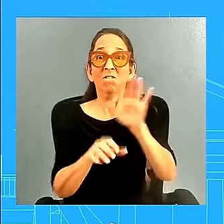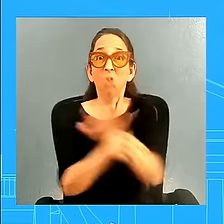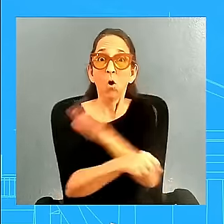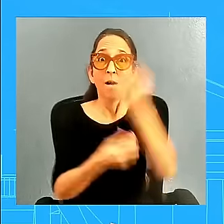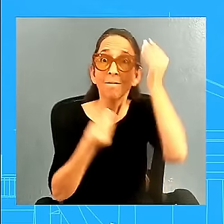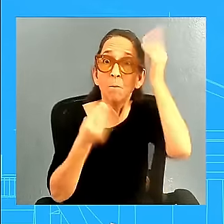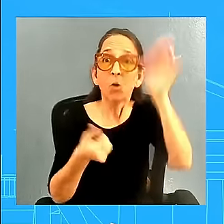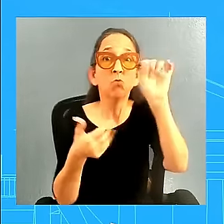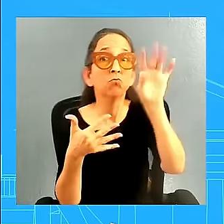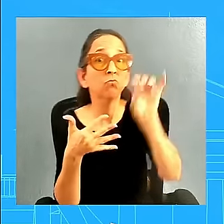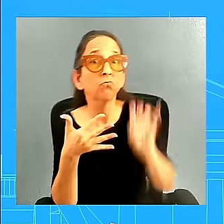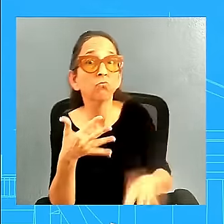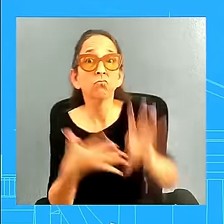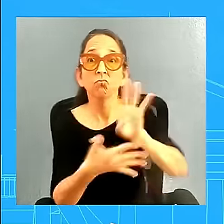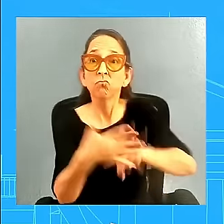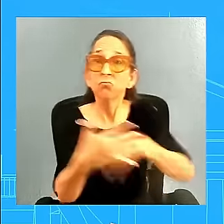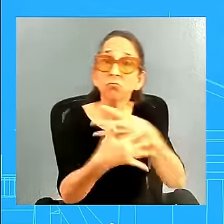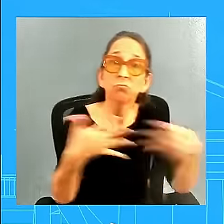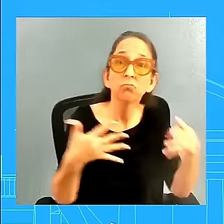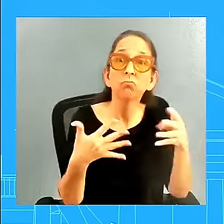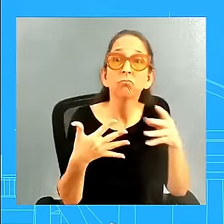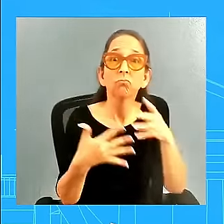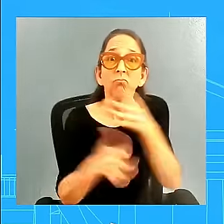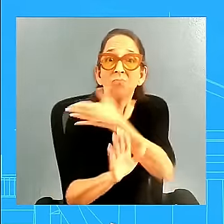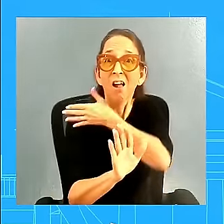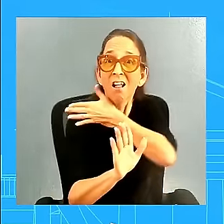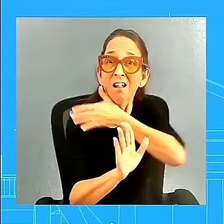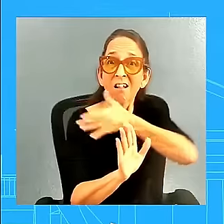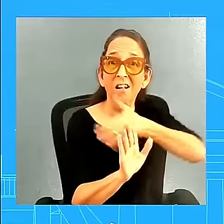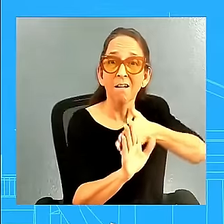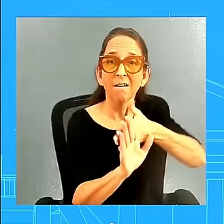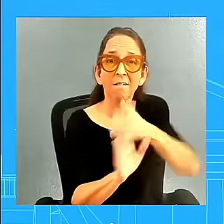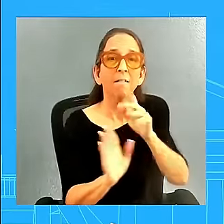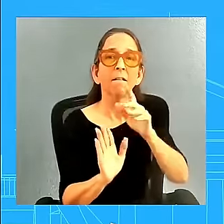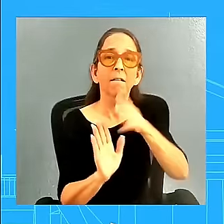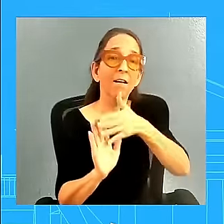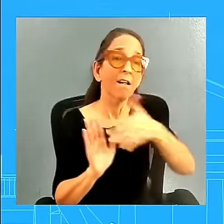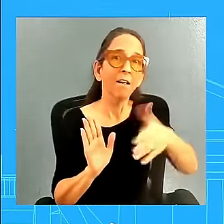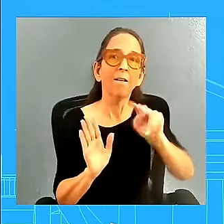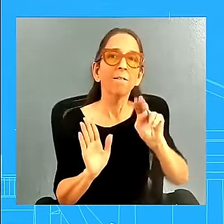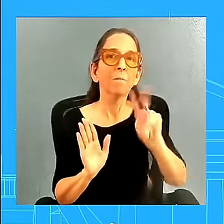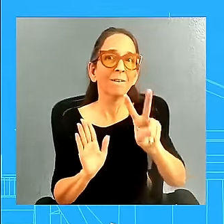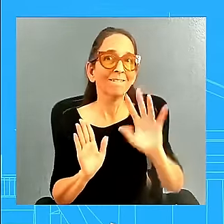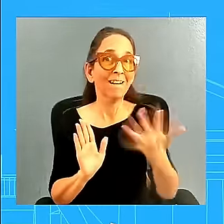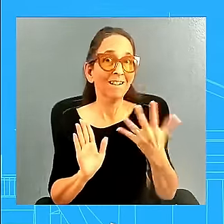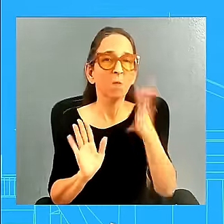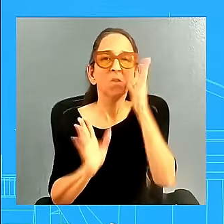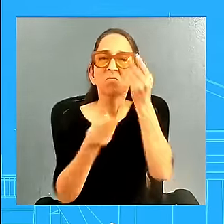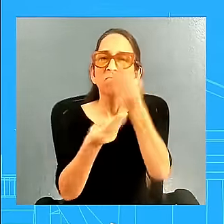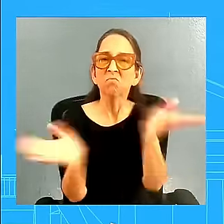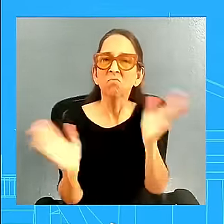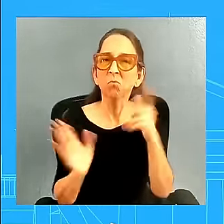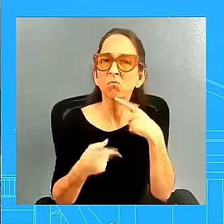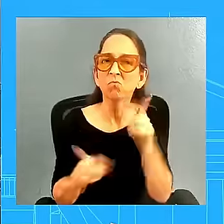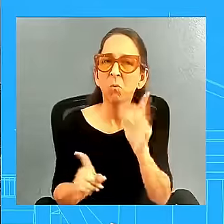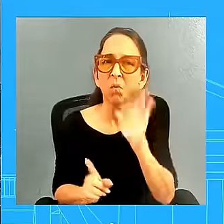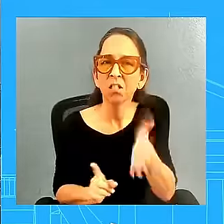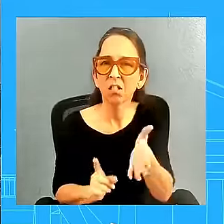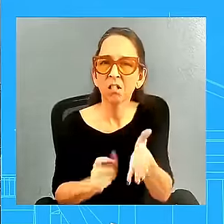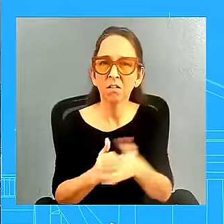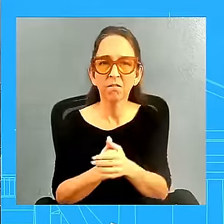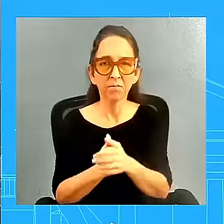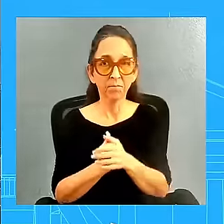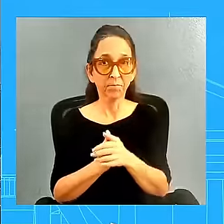of days leading up to November 5th will look like, we certainly will share that with all of you. Since we're talking about scheduling, it is traditional